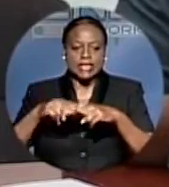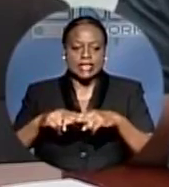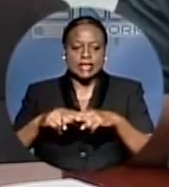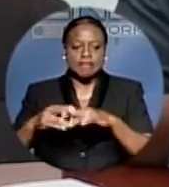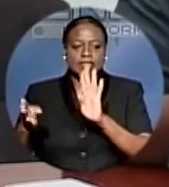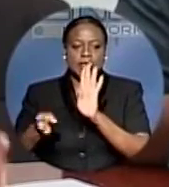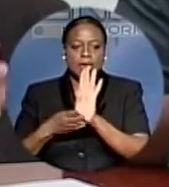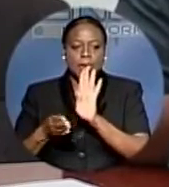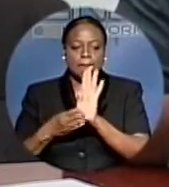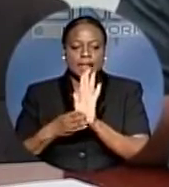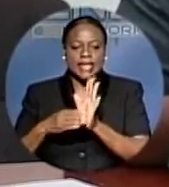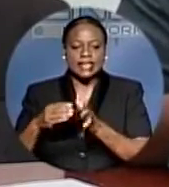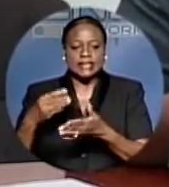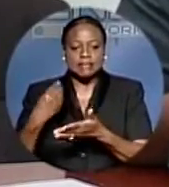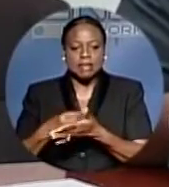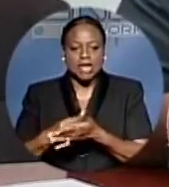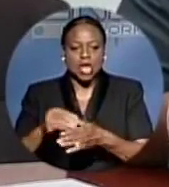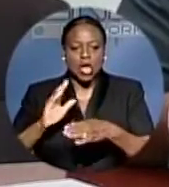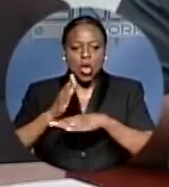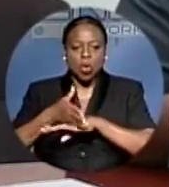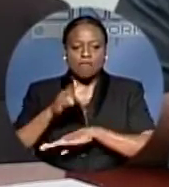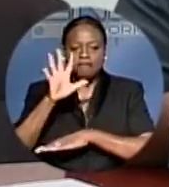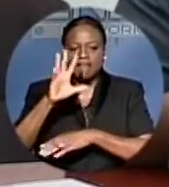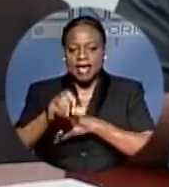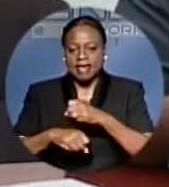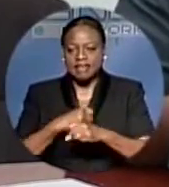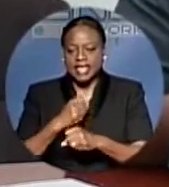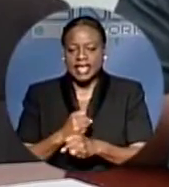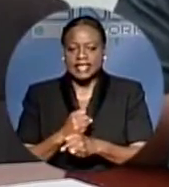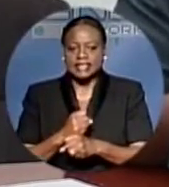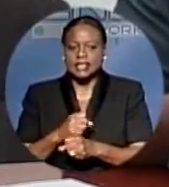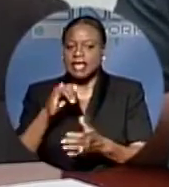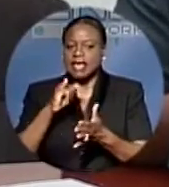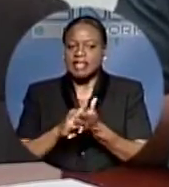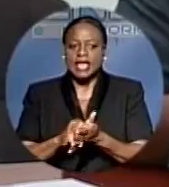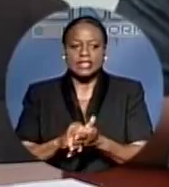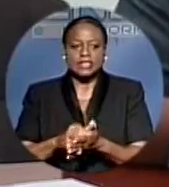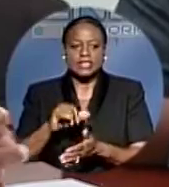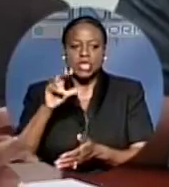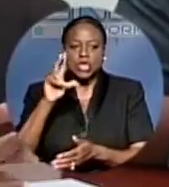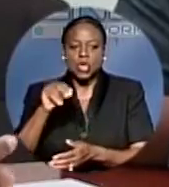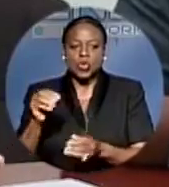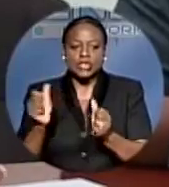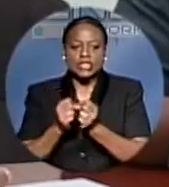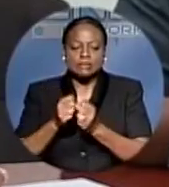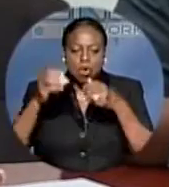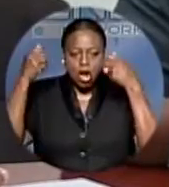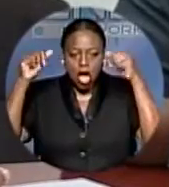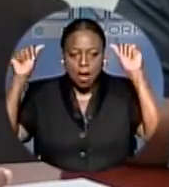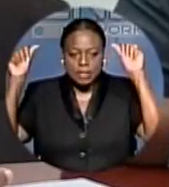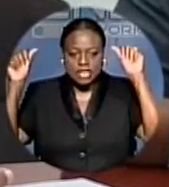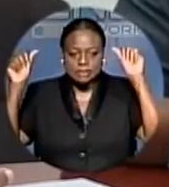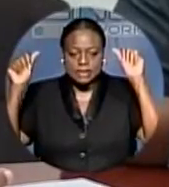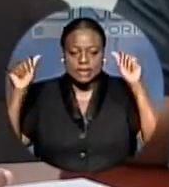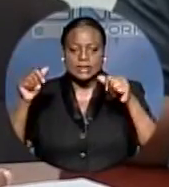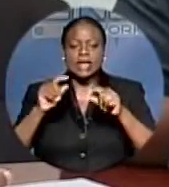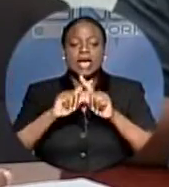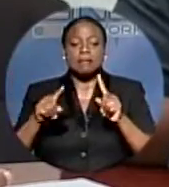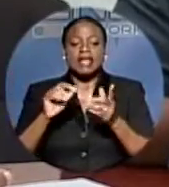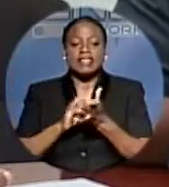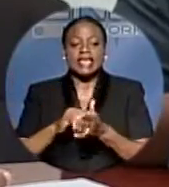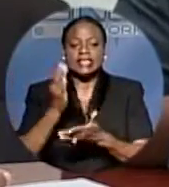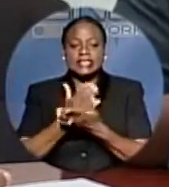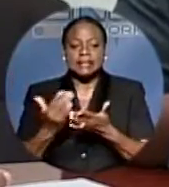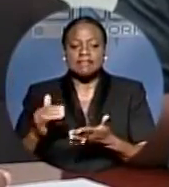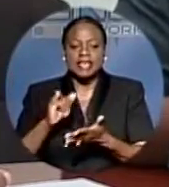That is no small feat, and it was something